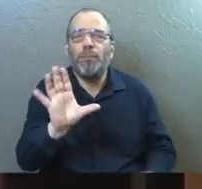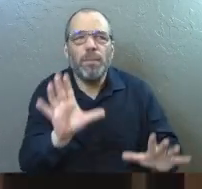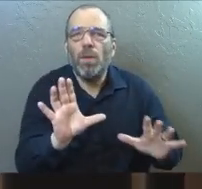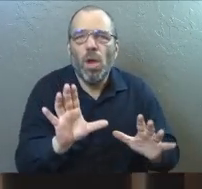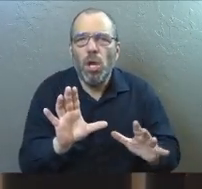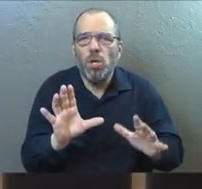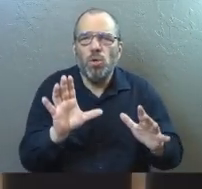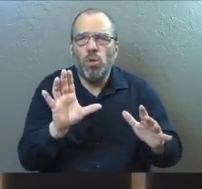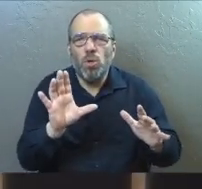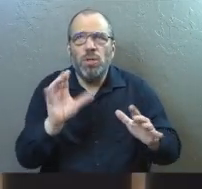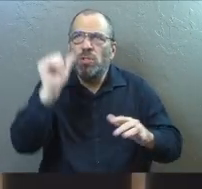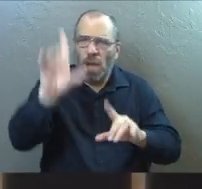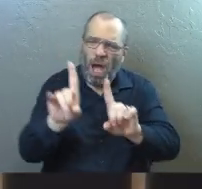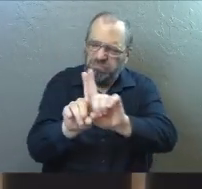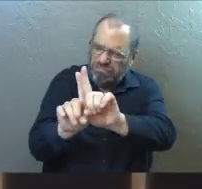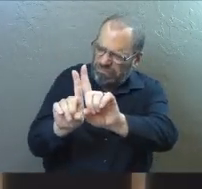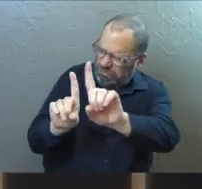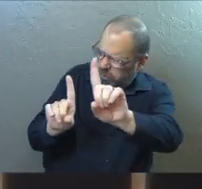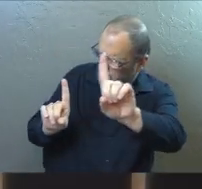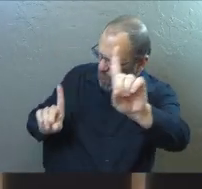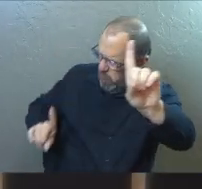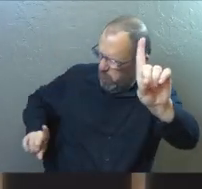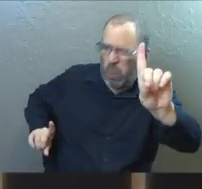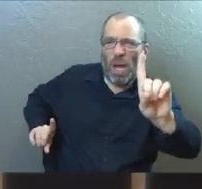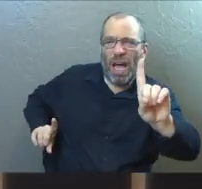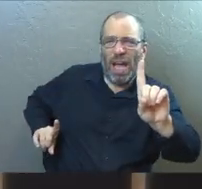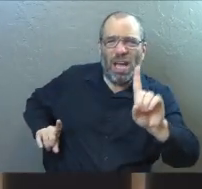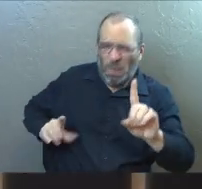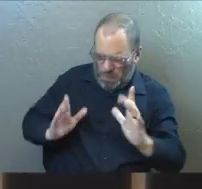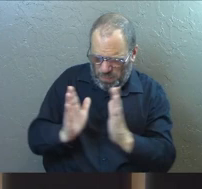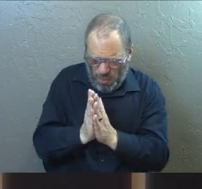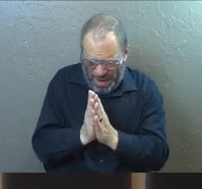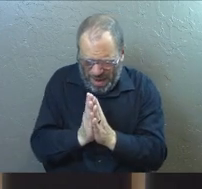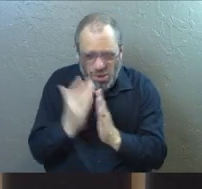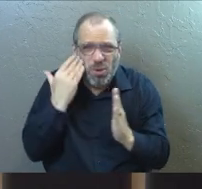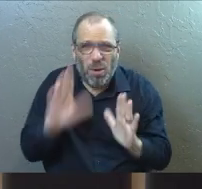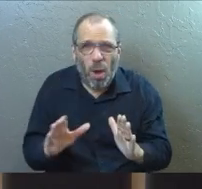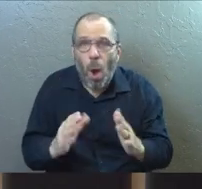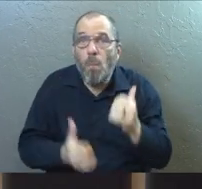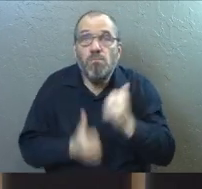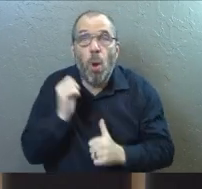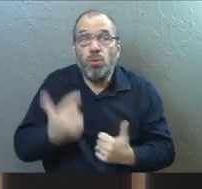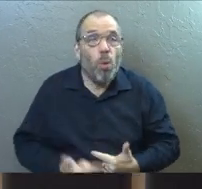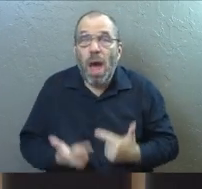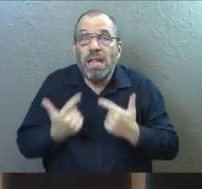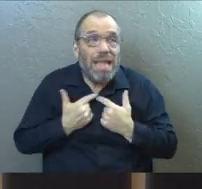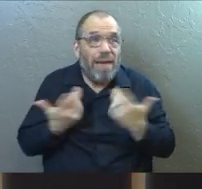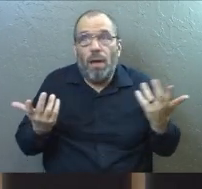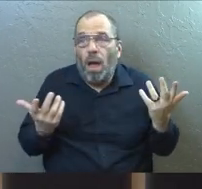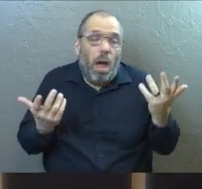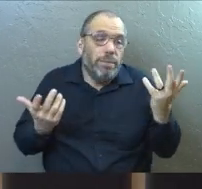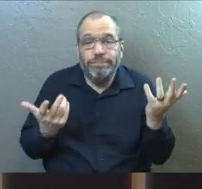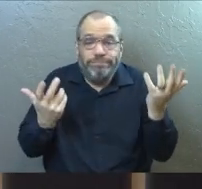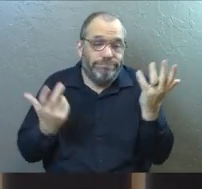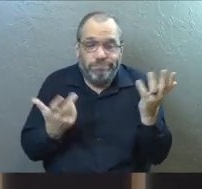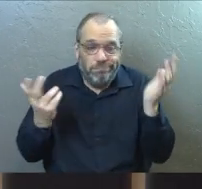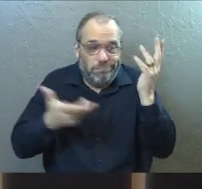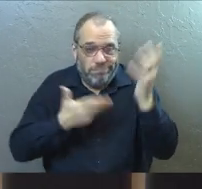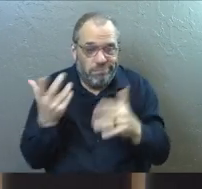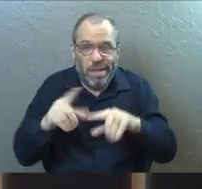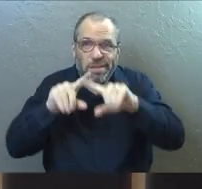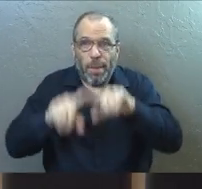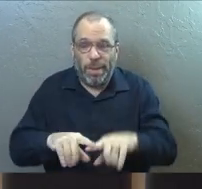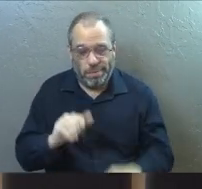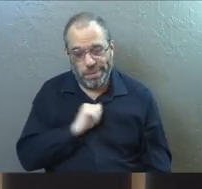you've been so far from God for so long. You don't know what prayer actually is because most of your life, you've only really